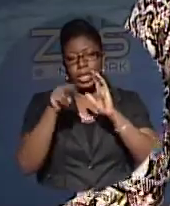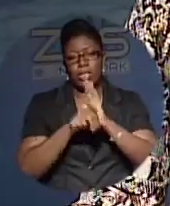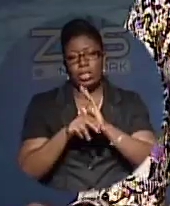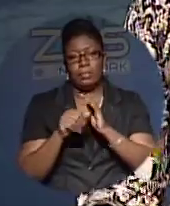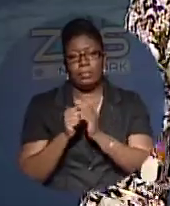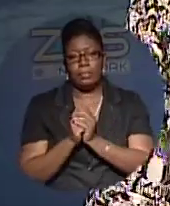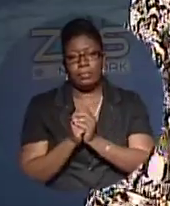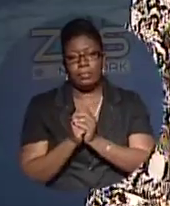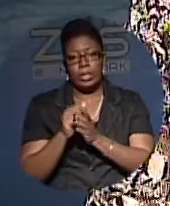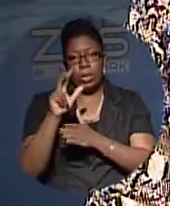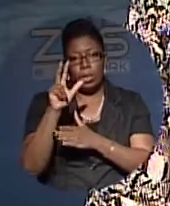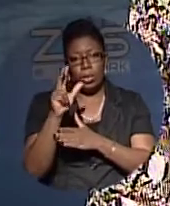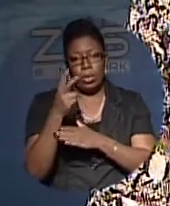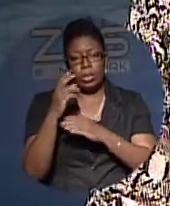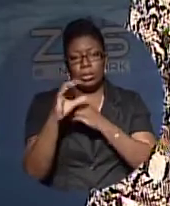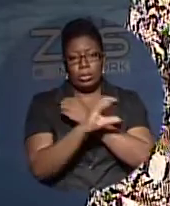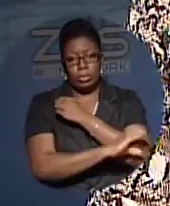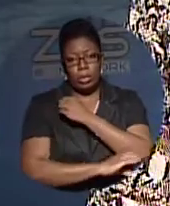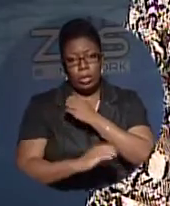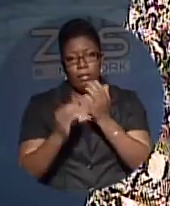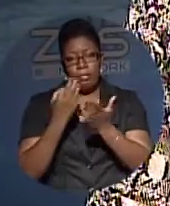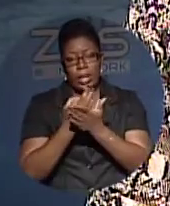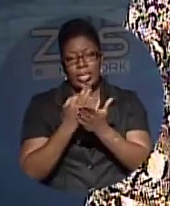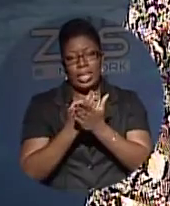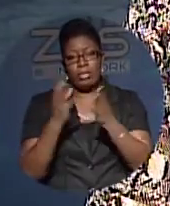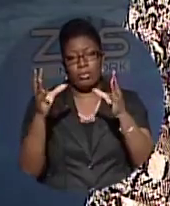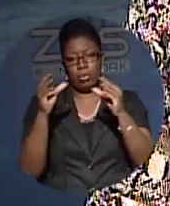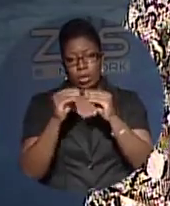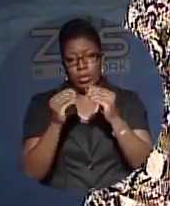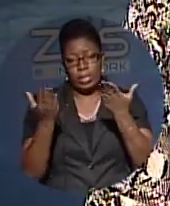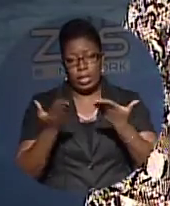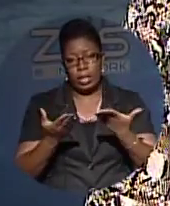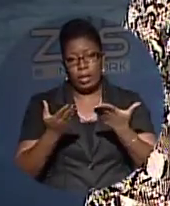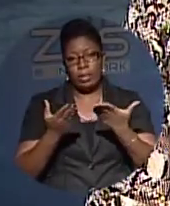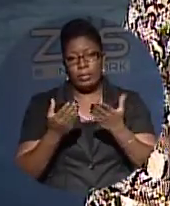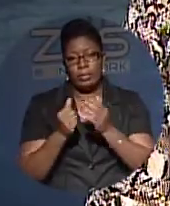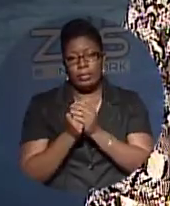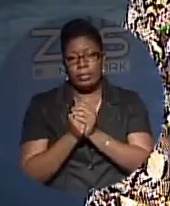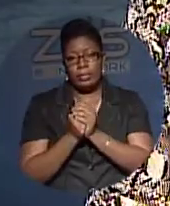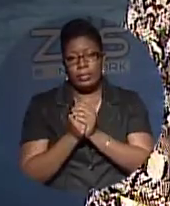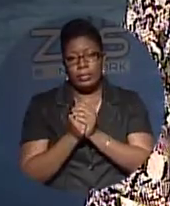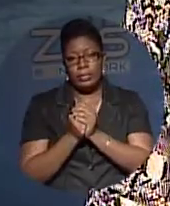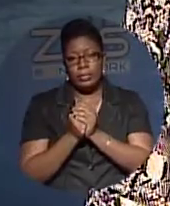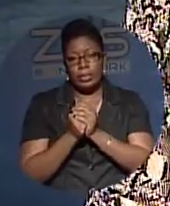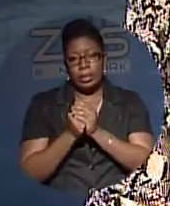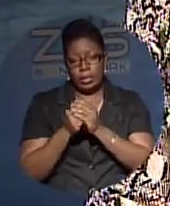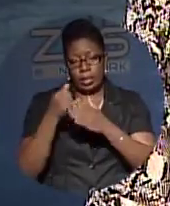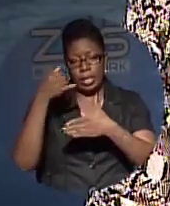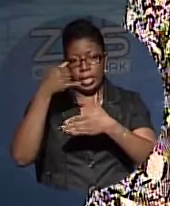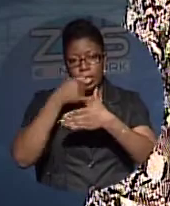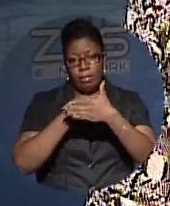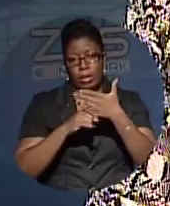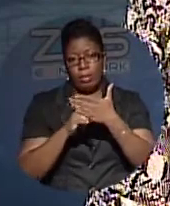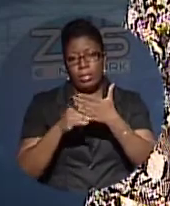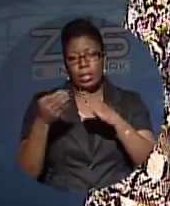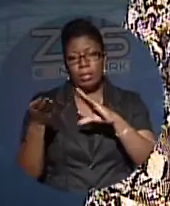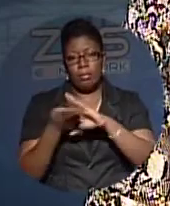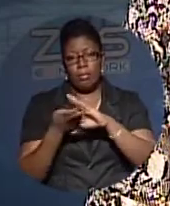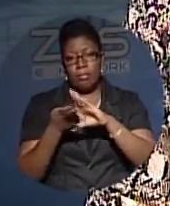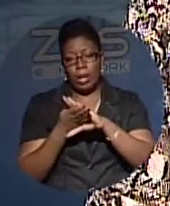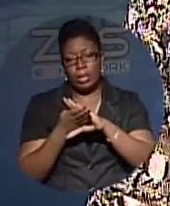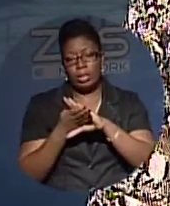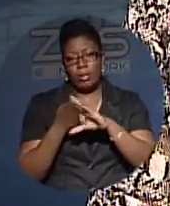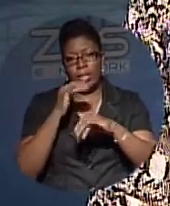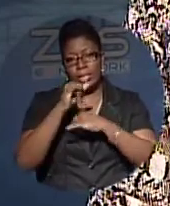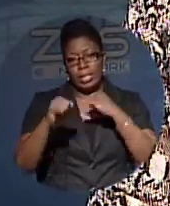The third Caribbean Microfinance Forum is being held here in the capital. The Inter-American Development Bank is hosting the forum, which seeks to relay